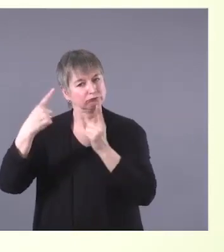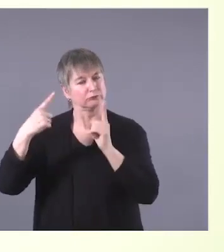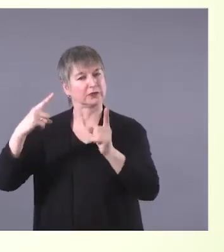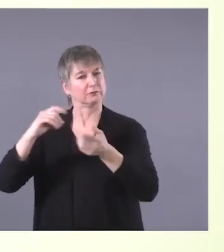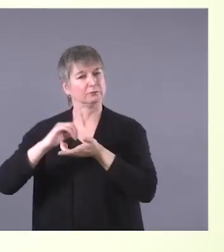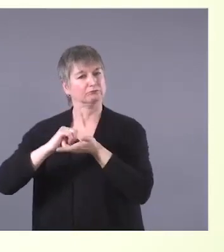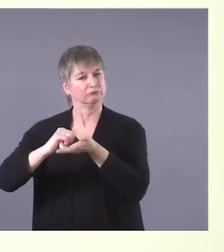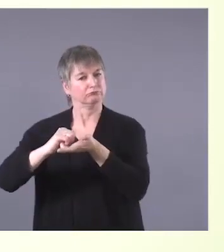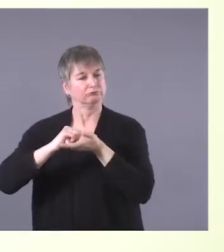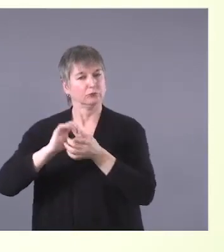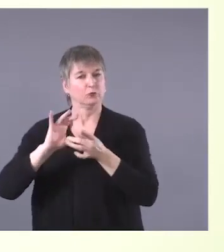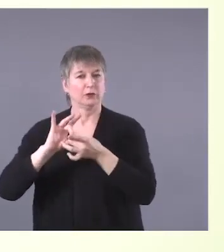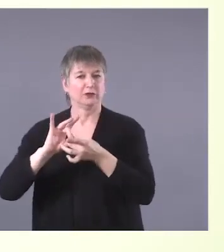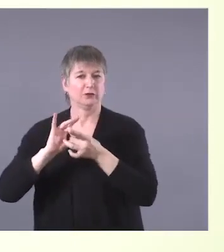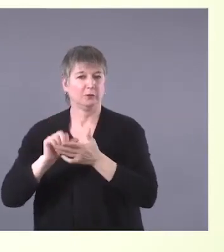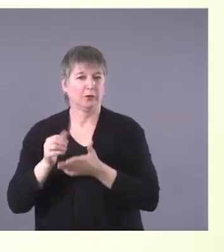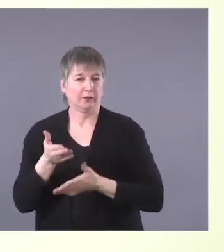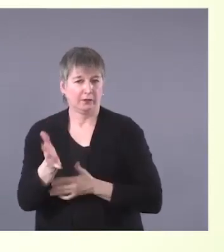people.